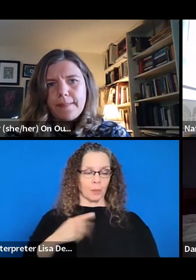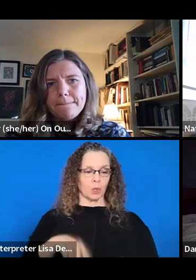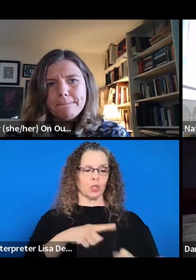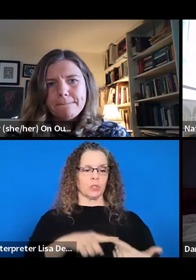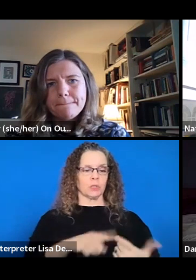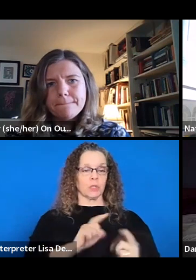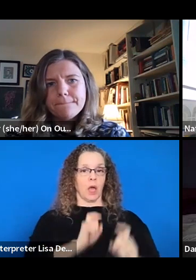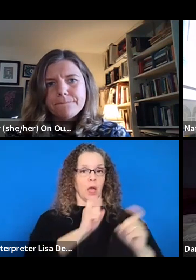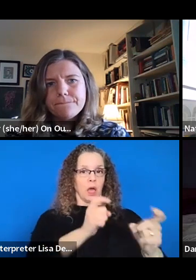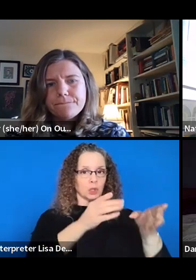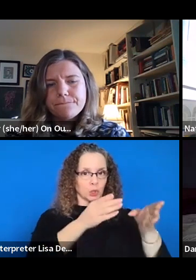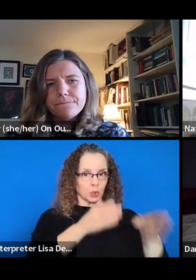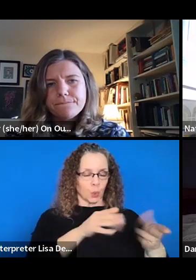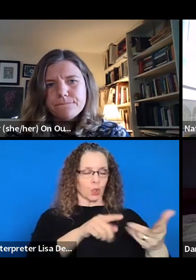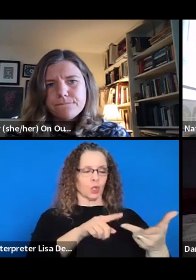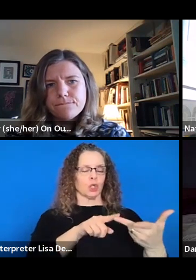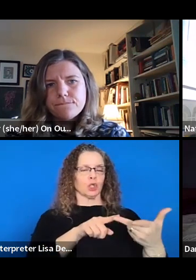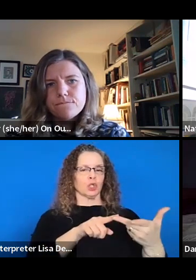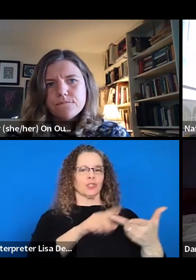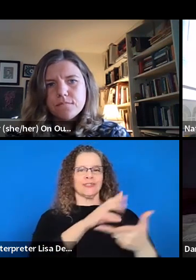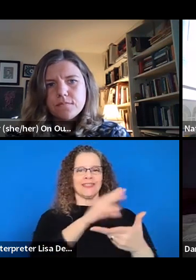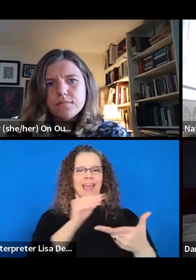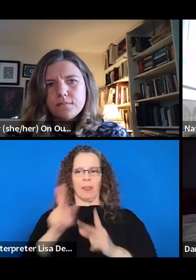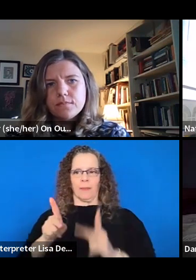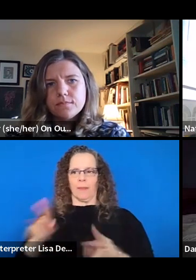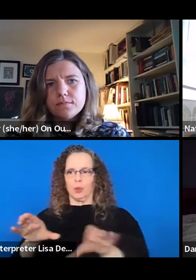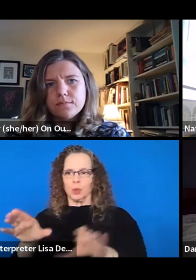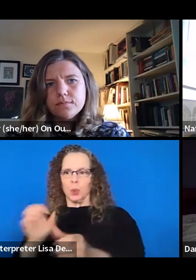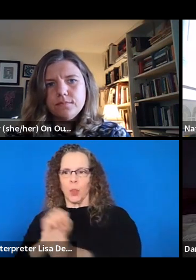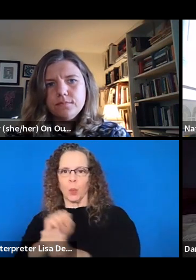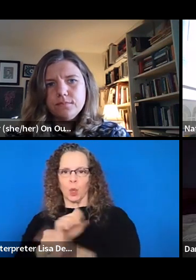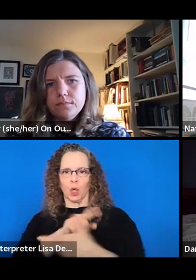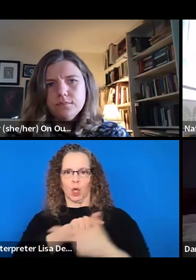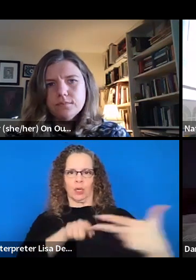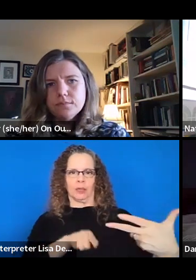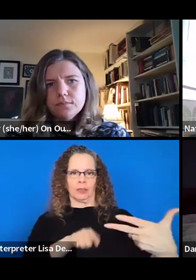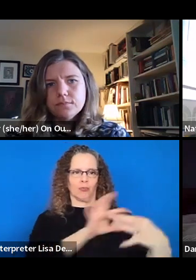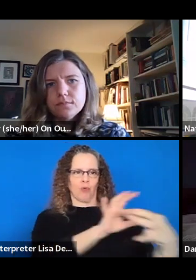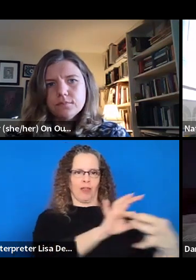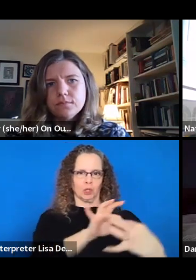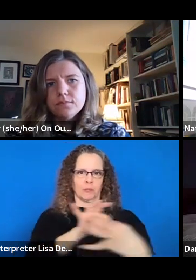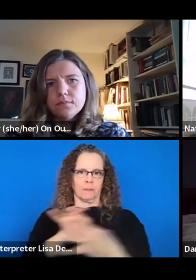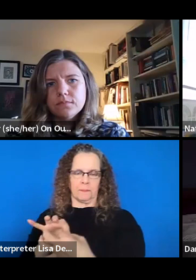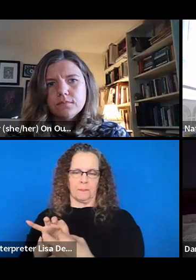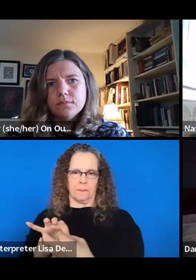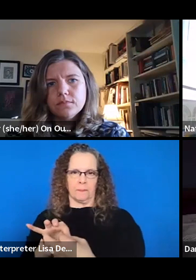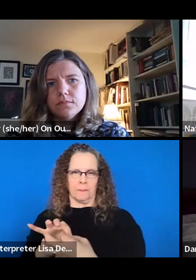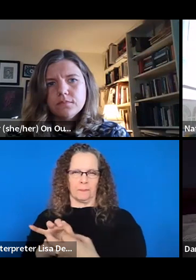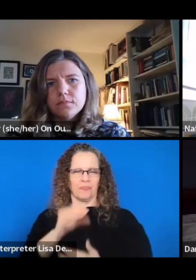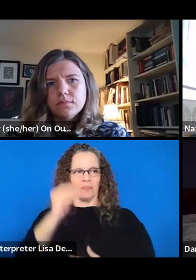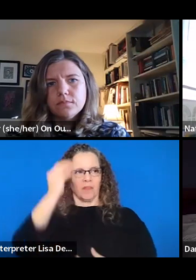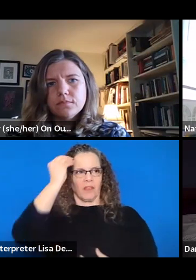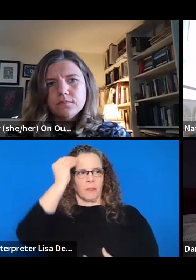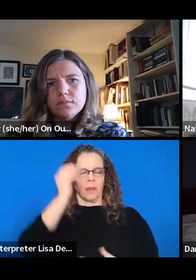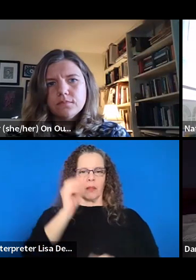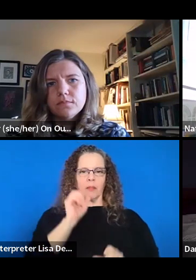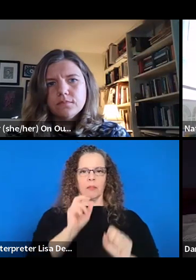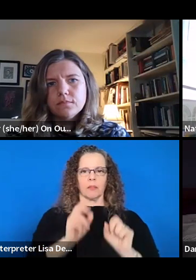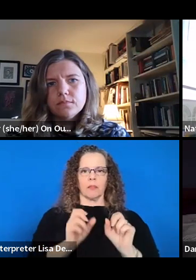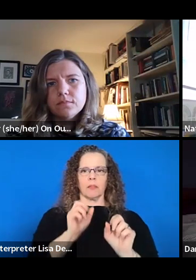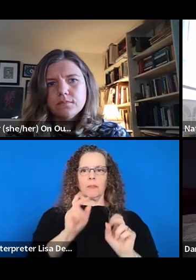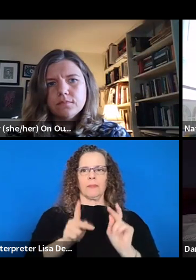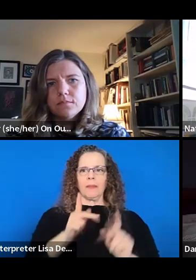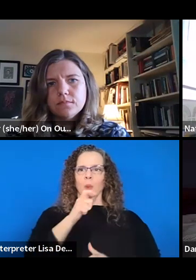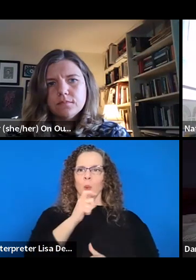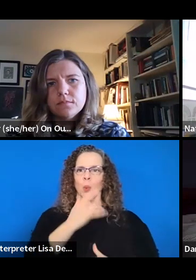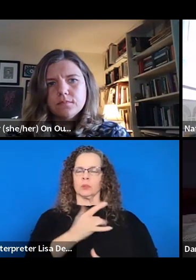work. then ideally system thinking about that as well. But so that the folks who are, you know, choosing to support organizations based